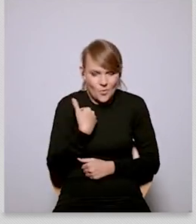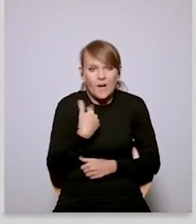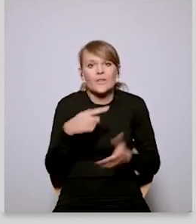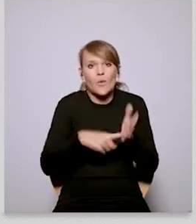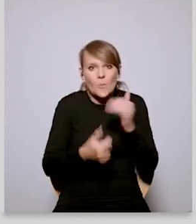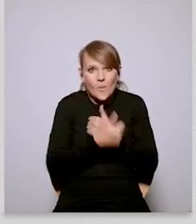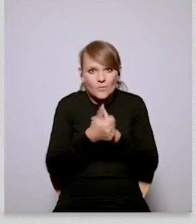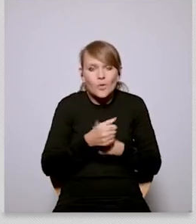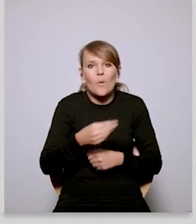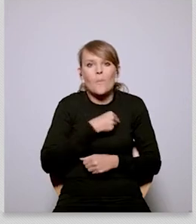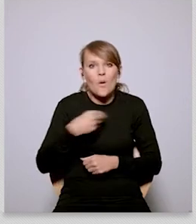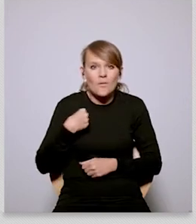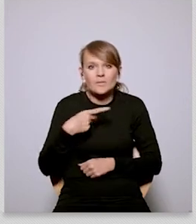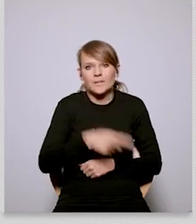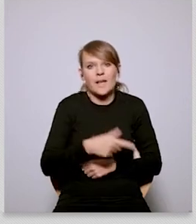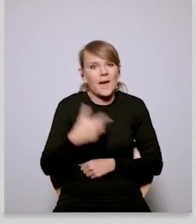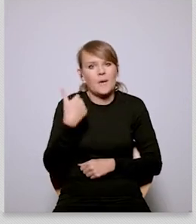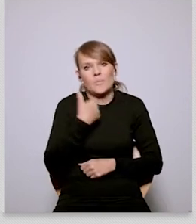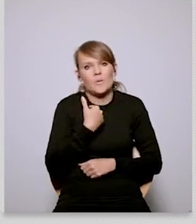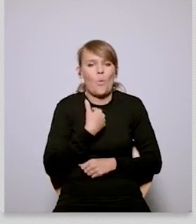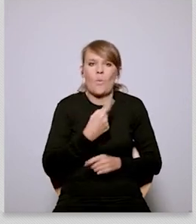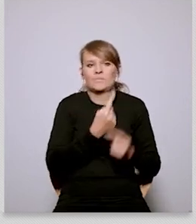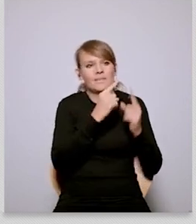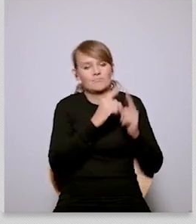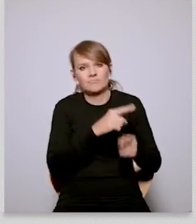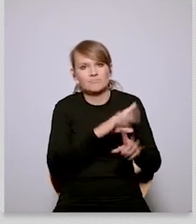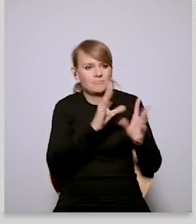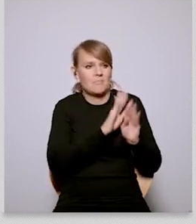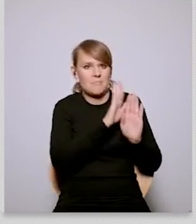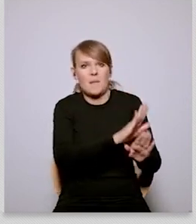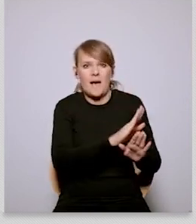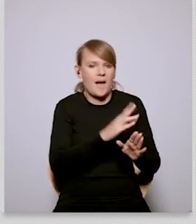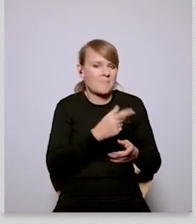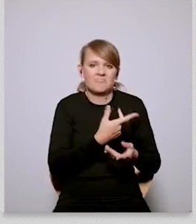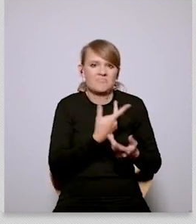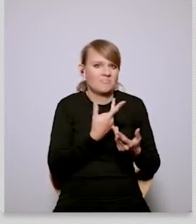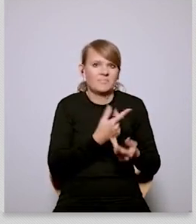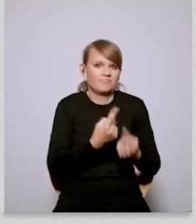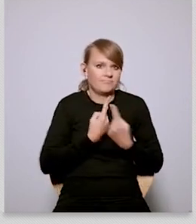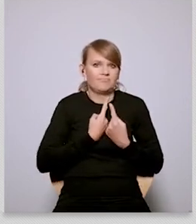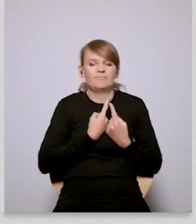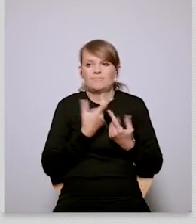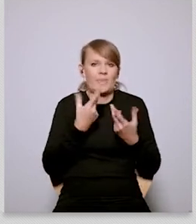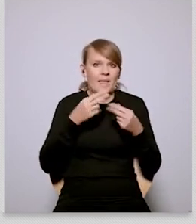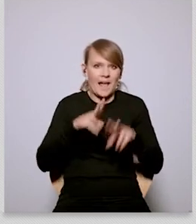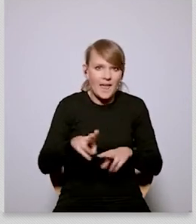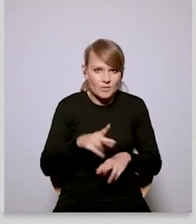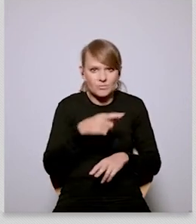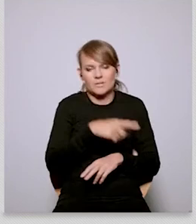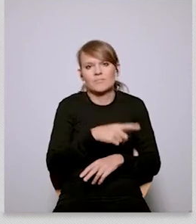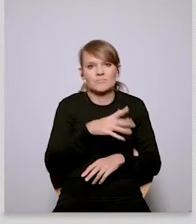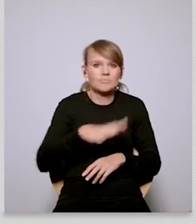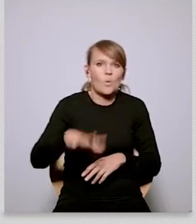direct access to resources and for this reason indeed back then poland was one of the